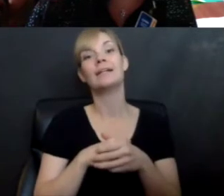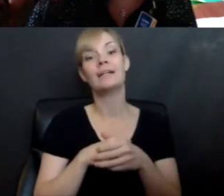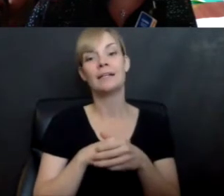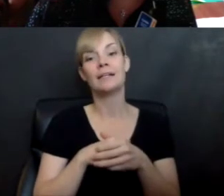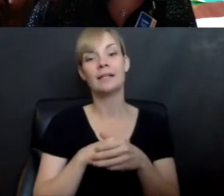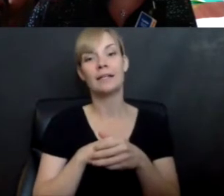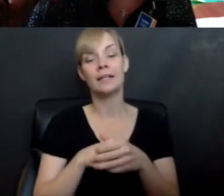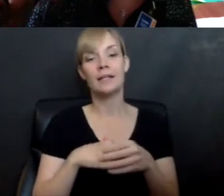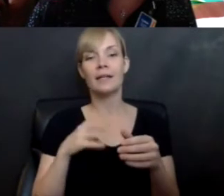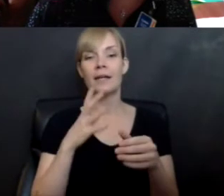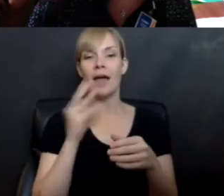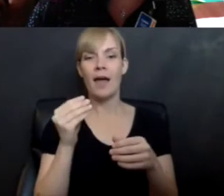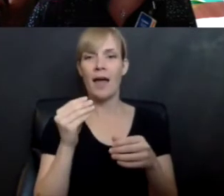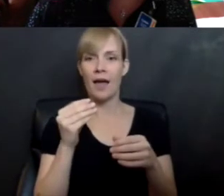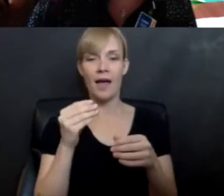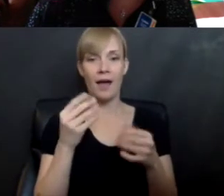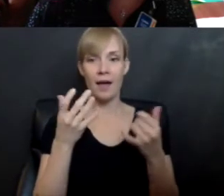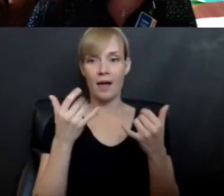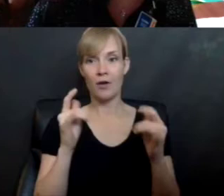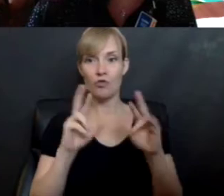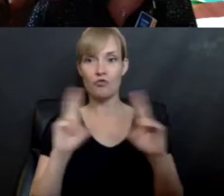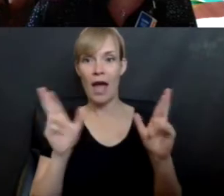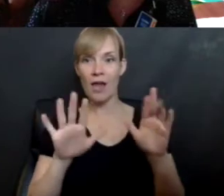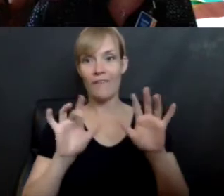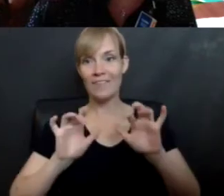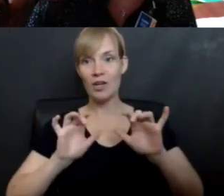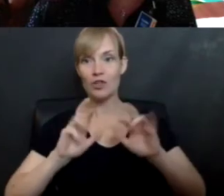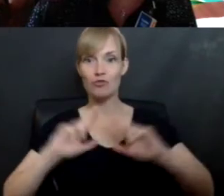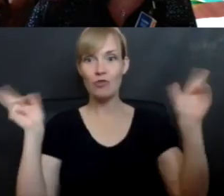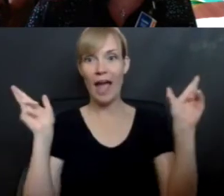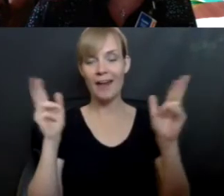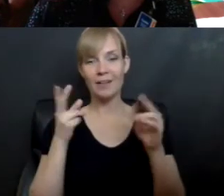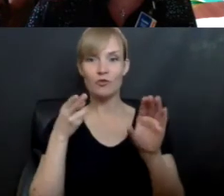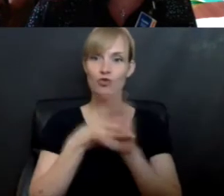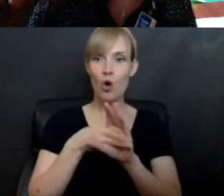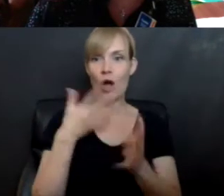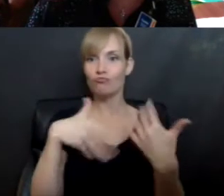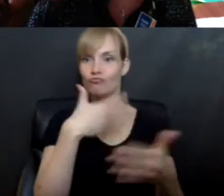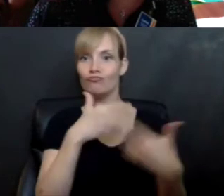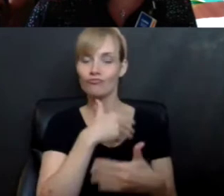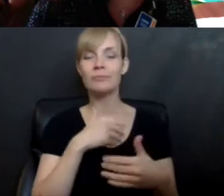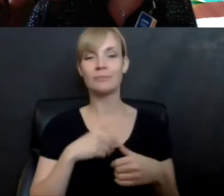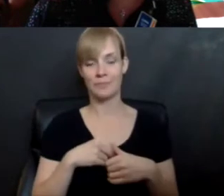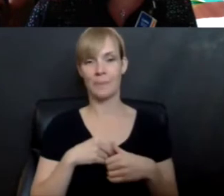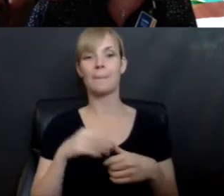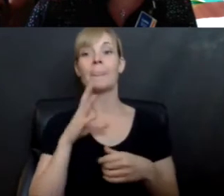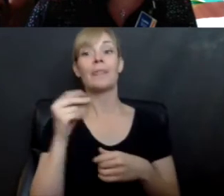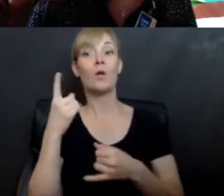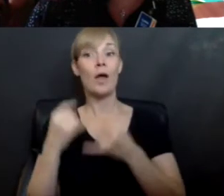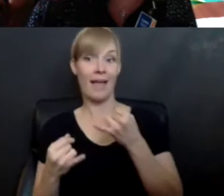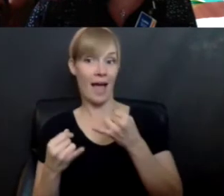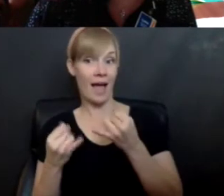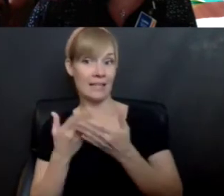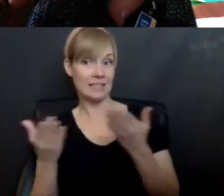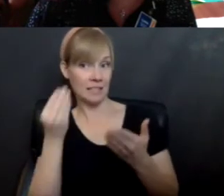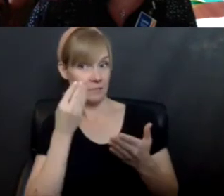And get your fingers texting or typing and join us. And then, last of all, before I introduce our guest,